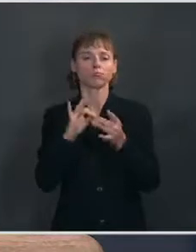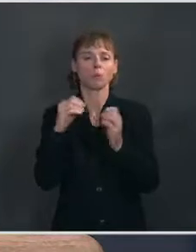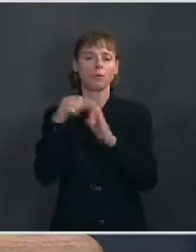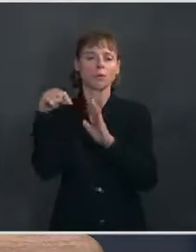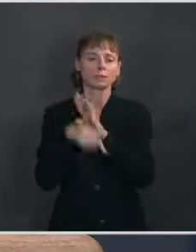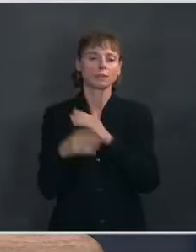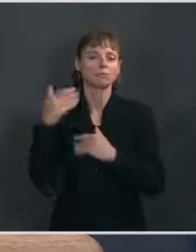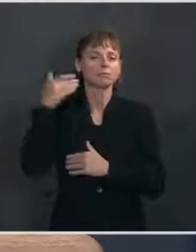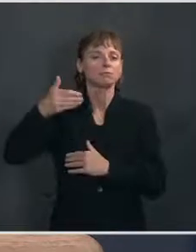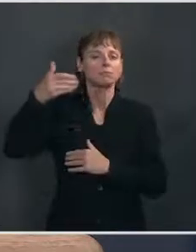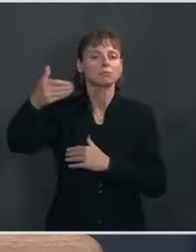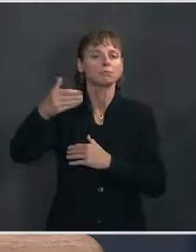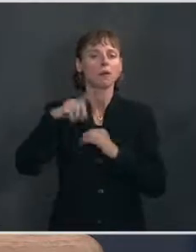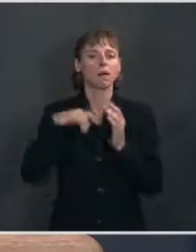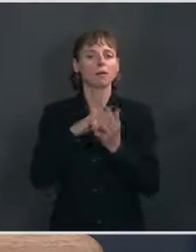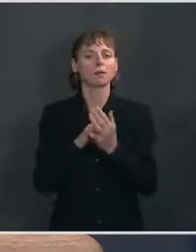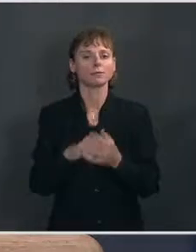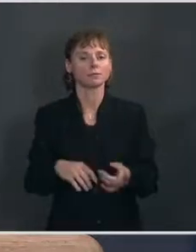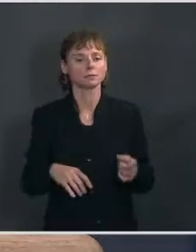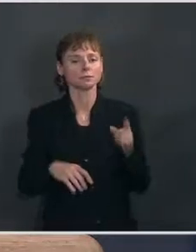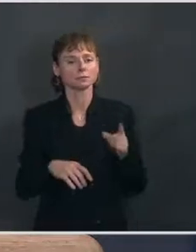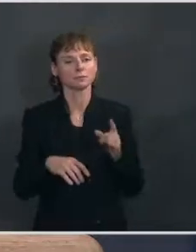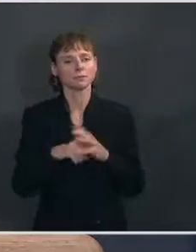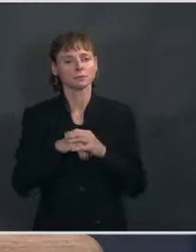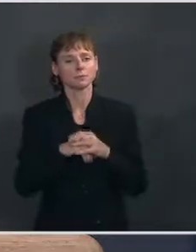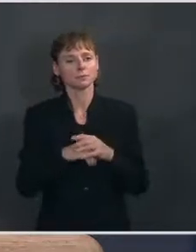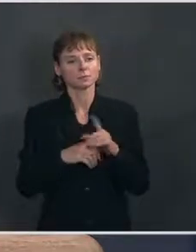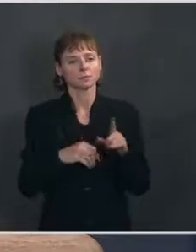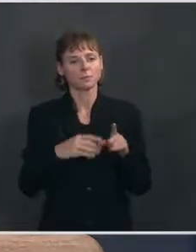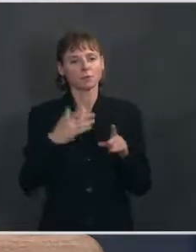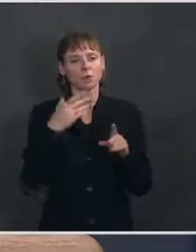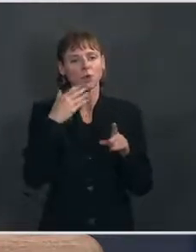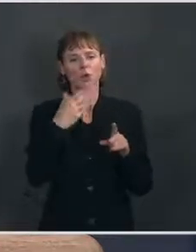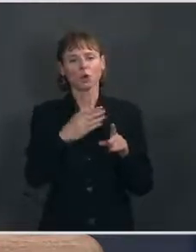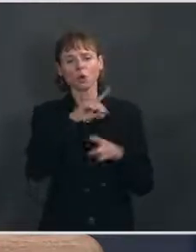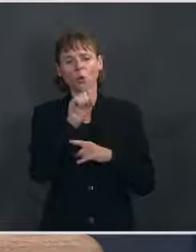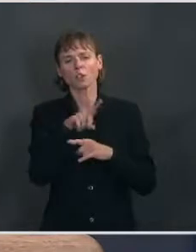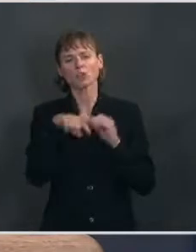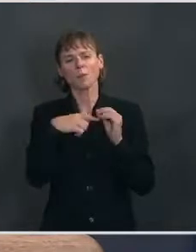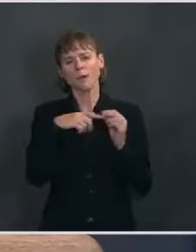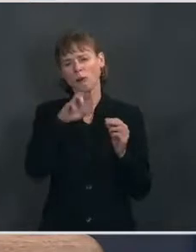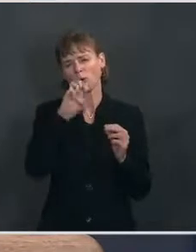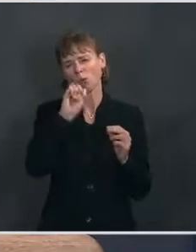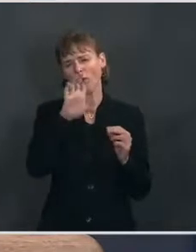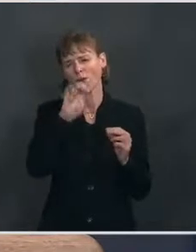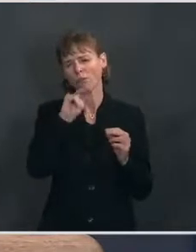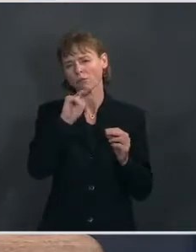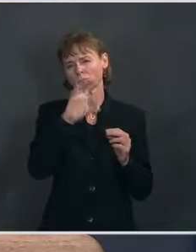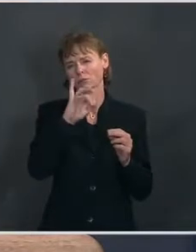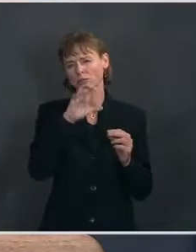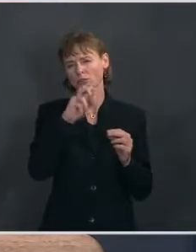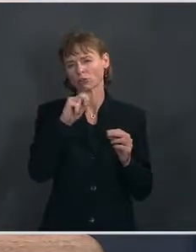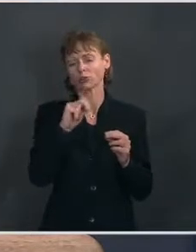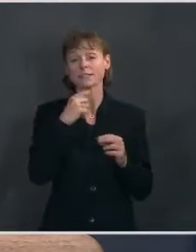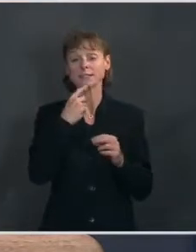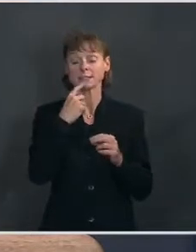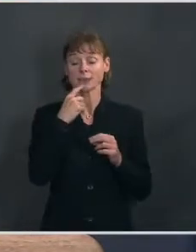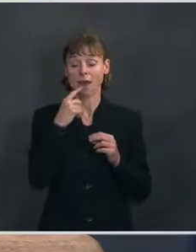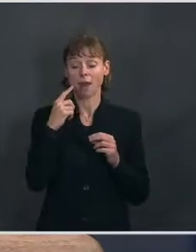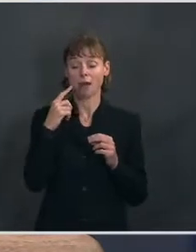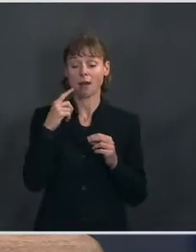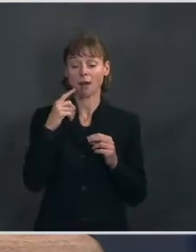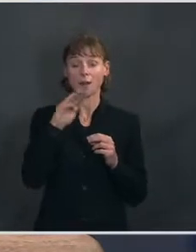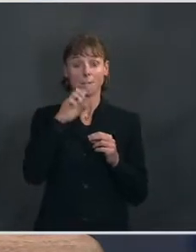front. Go ahead. I have a follow to Amisha's great question about reconciliation. And it's that the Senate Republican leader Mitch McConnell back in 2017